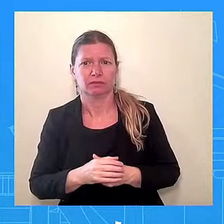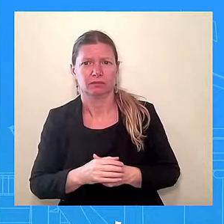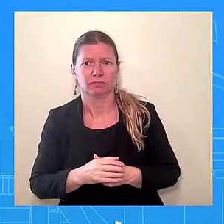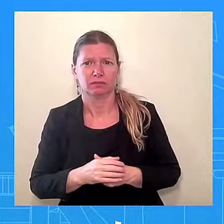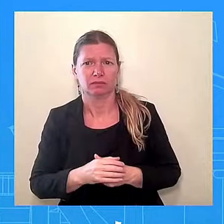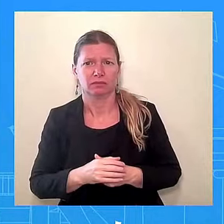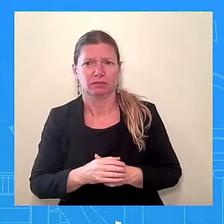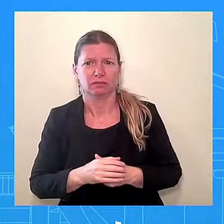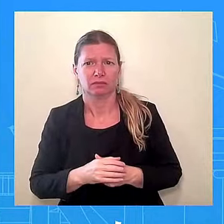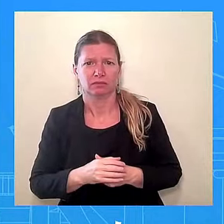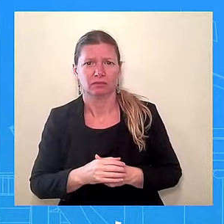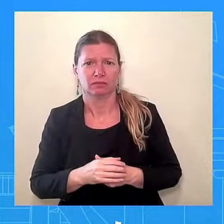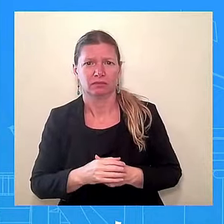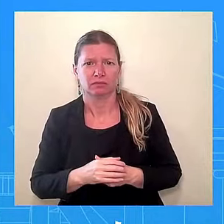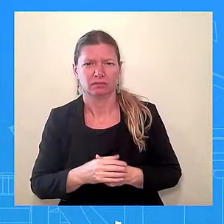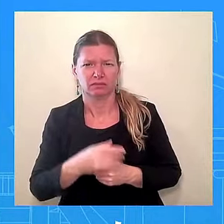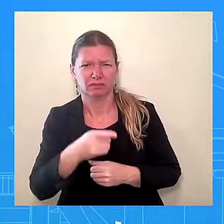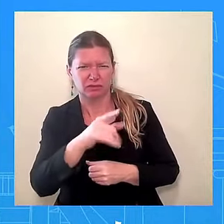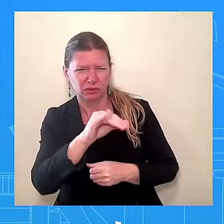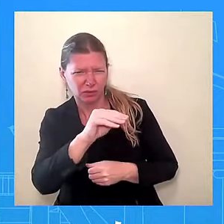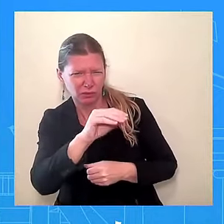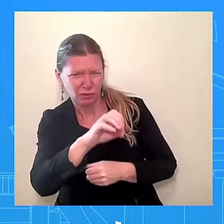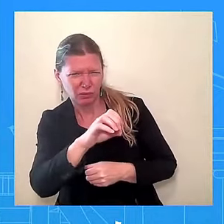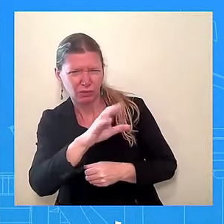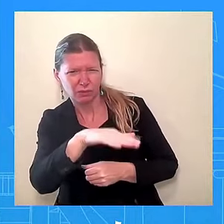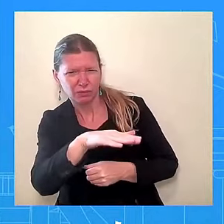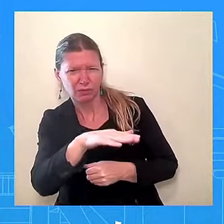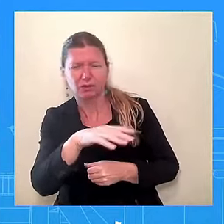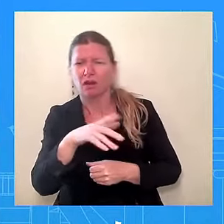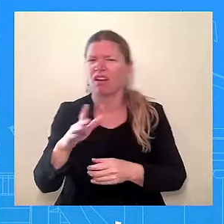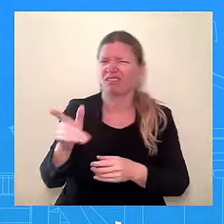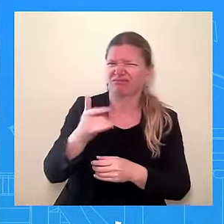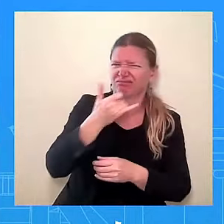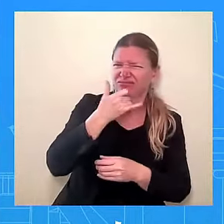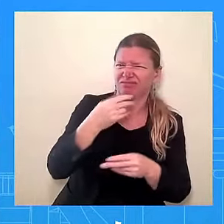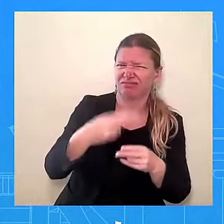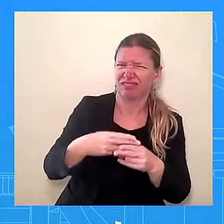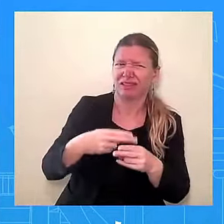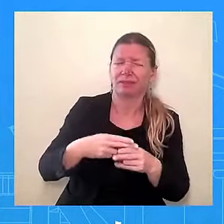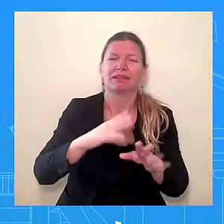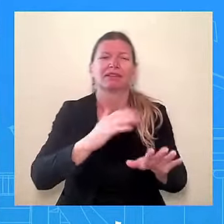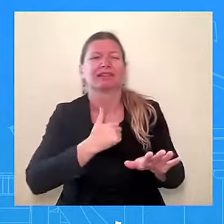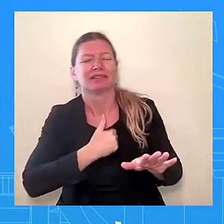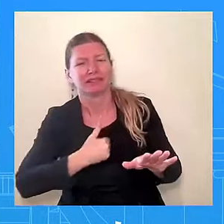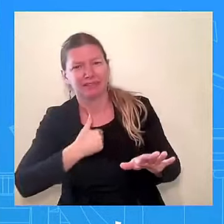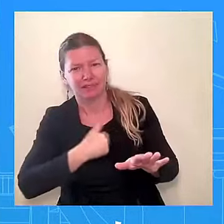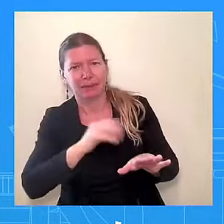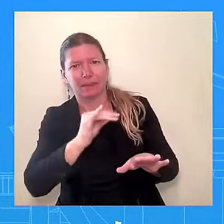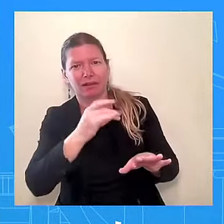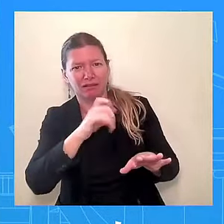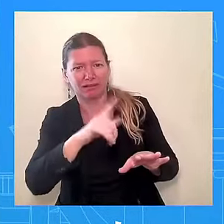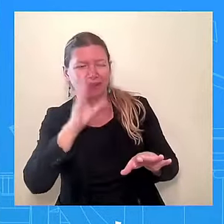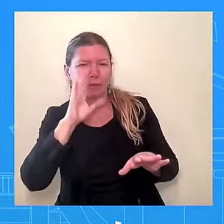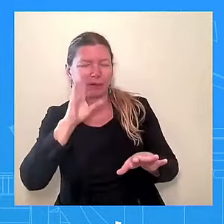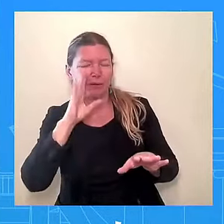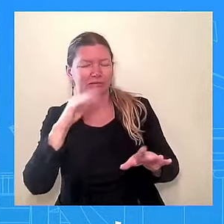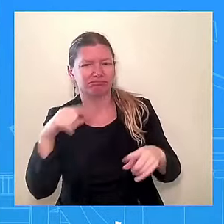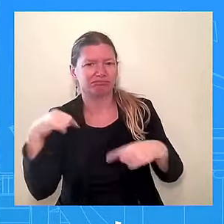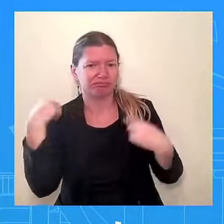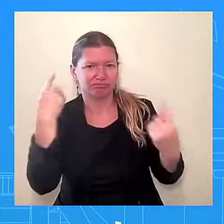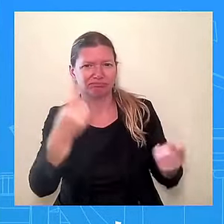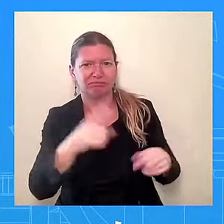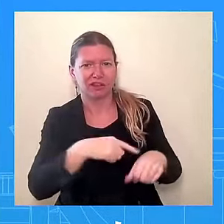know. It's been a while. It's been a while. Hey, what's President Biden's reaction been so far on the